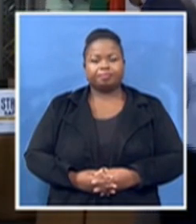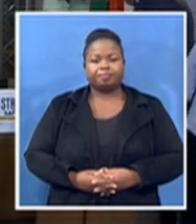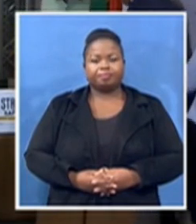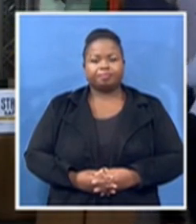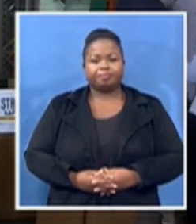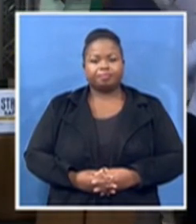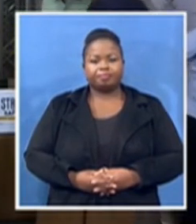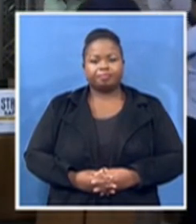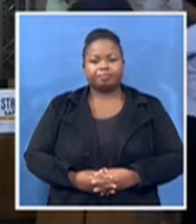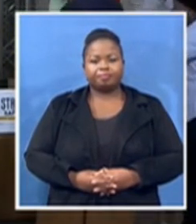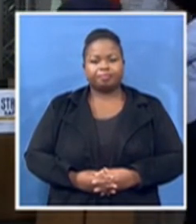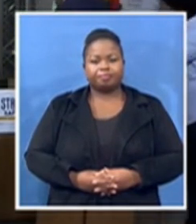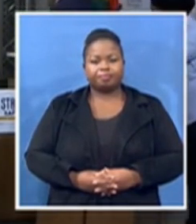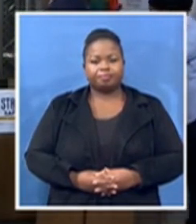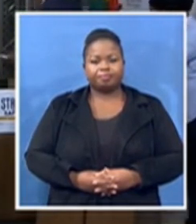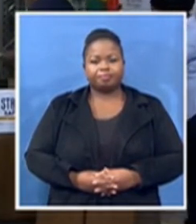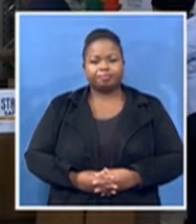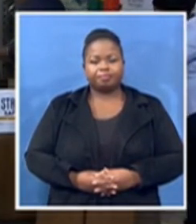and